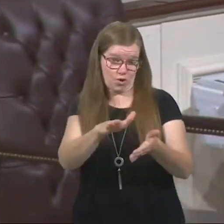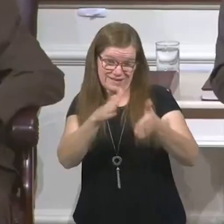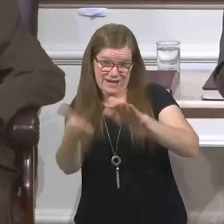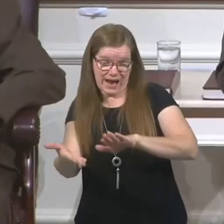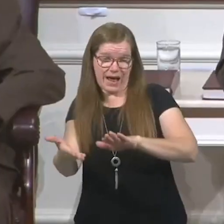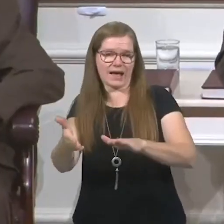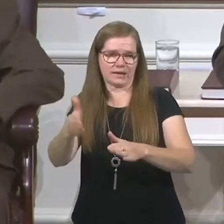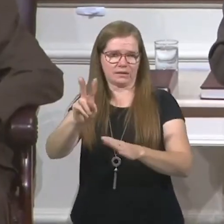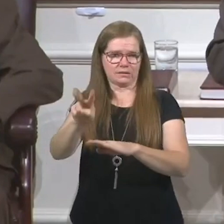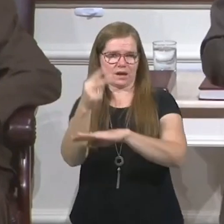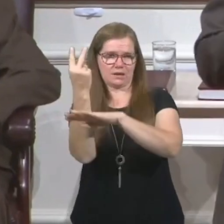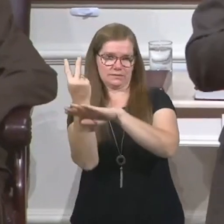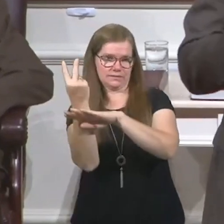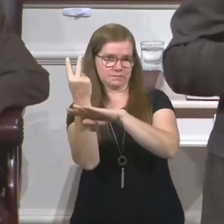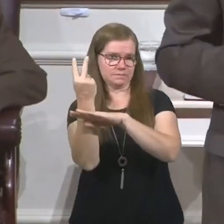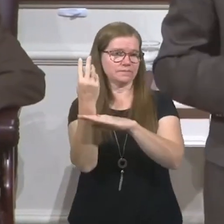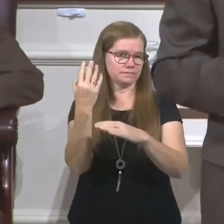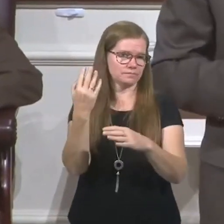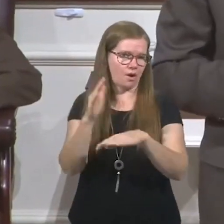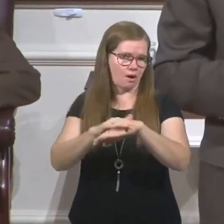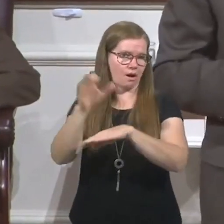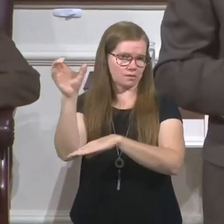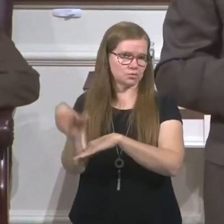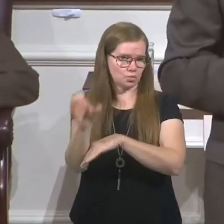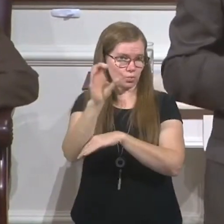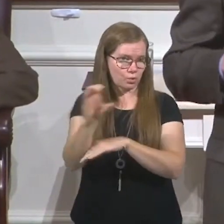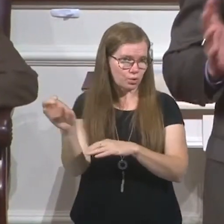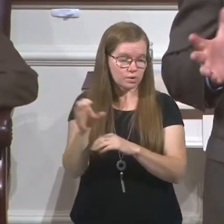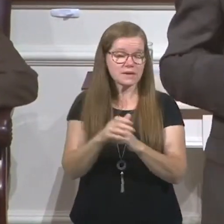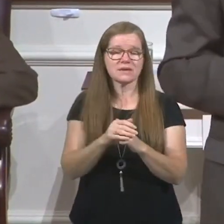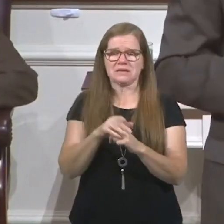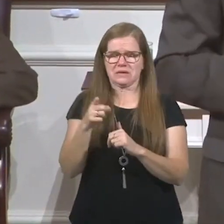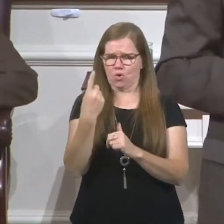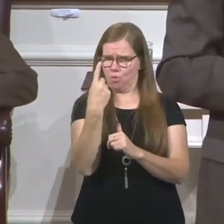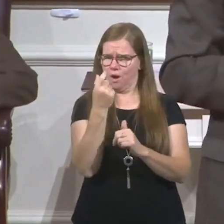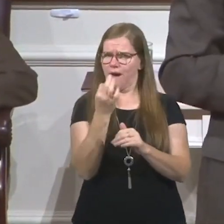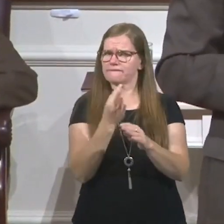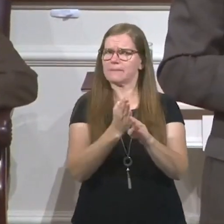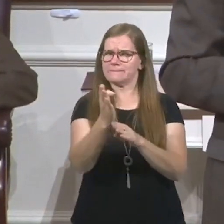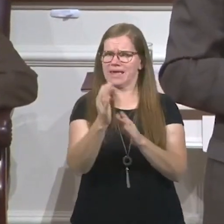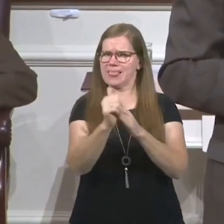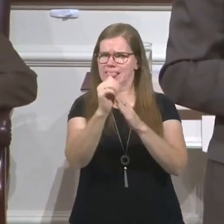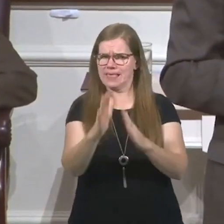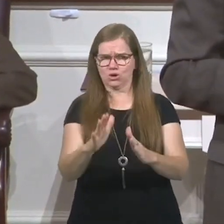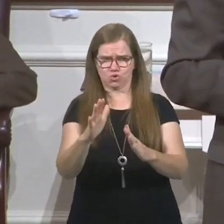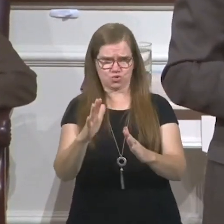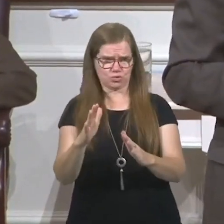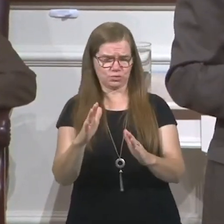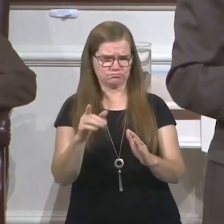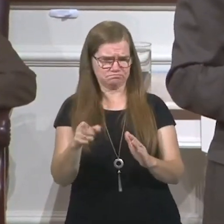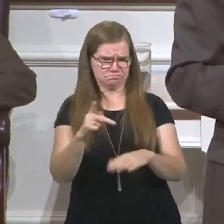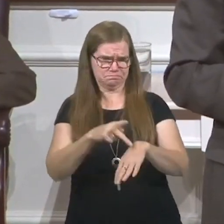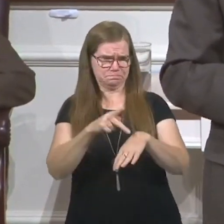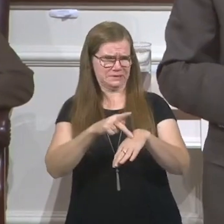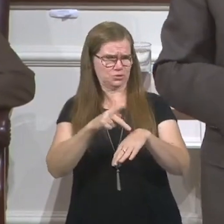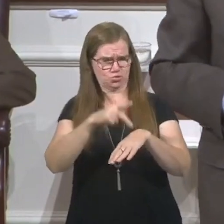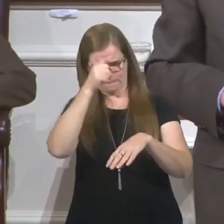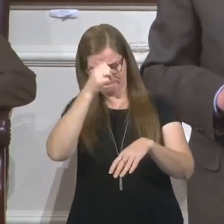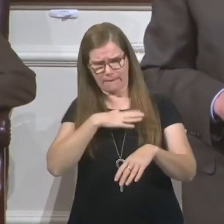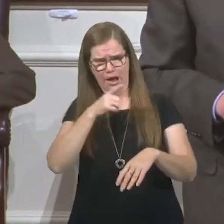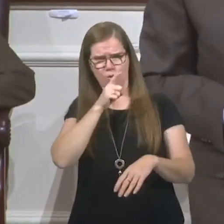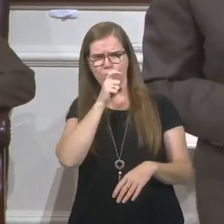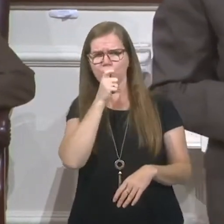Lord Jesus Christ. He was one of the main leaders of the disciples. Peter was a man who was a spokesperson